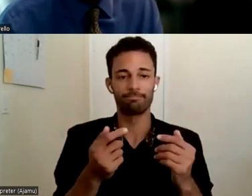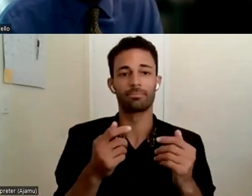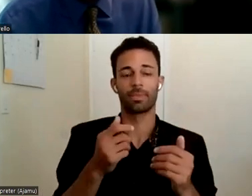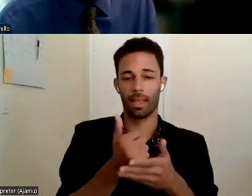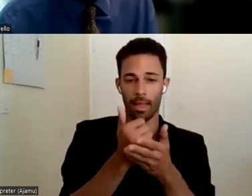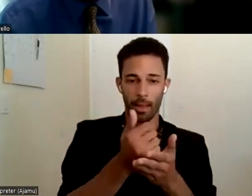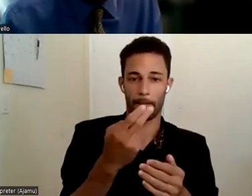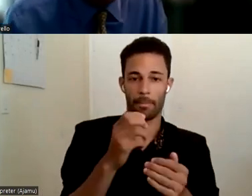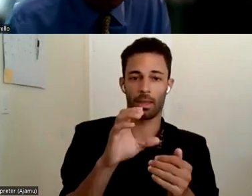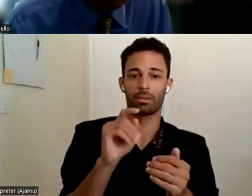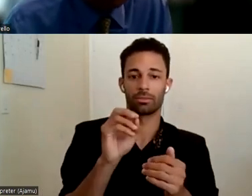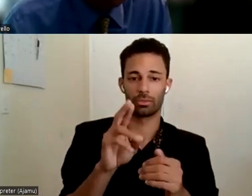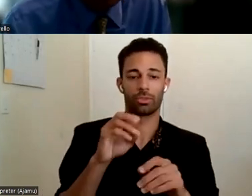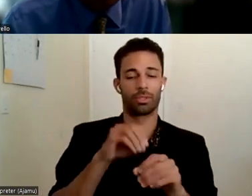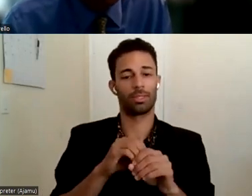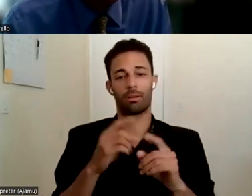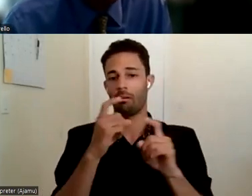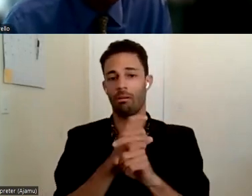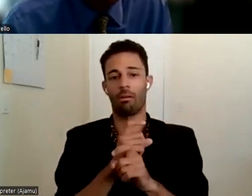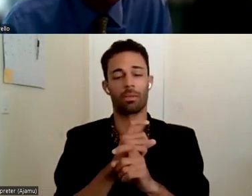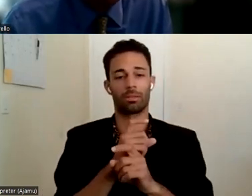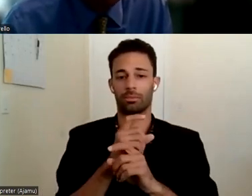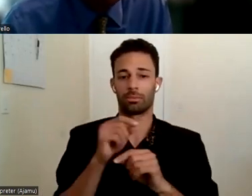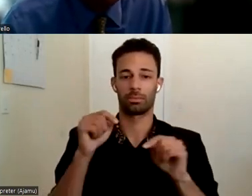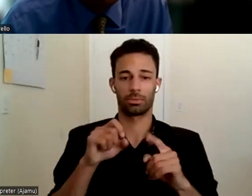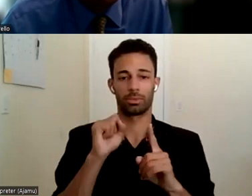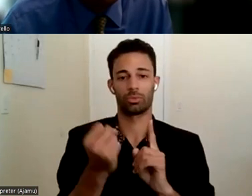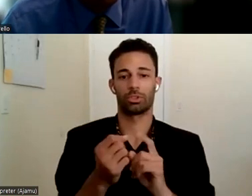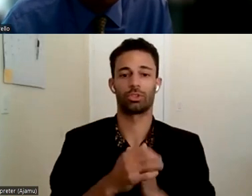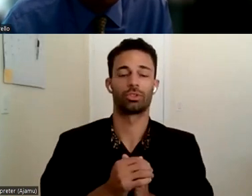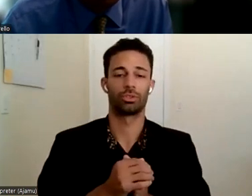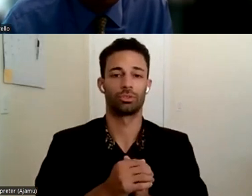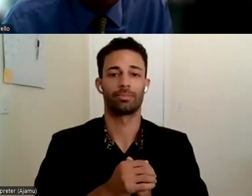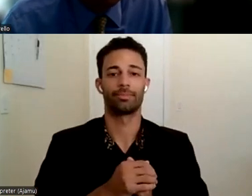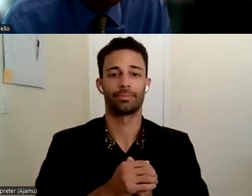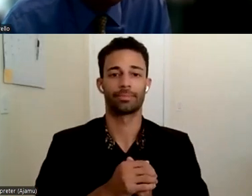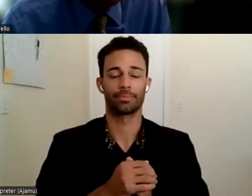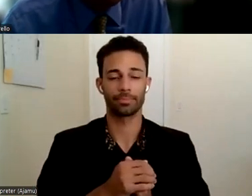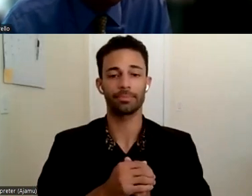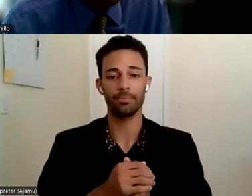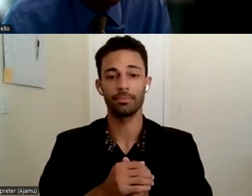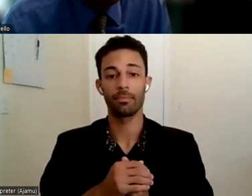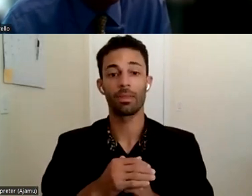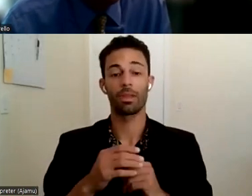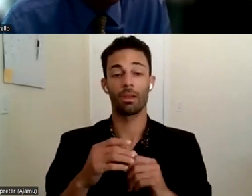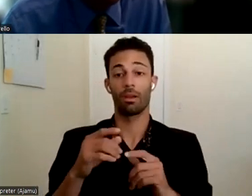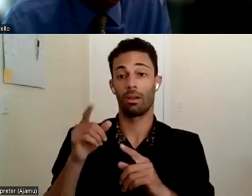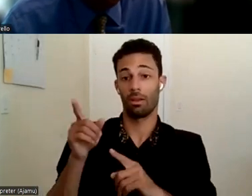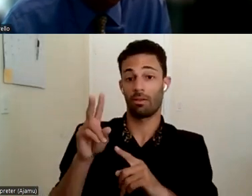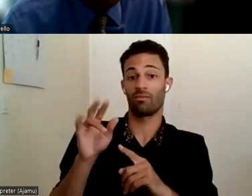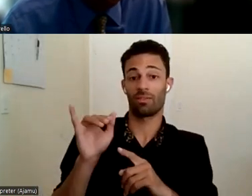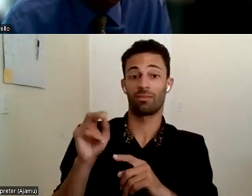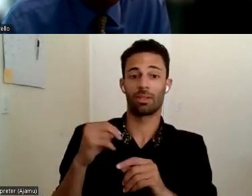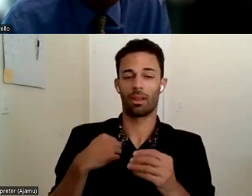very complex case. And I know Bertha has her hand up. Bertha? Um, yes, just building on Vivian's comments. Um, I think